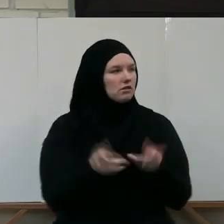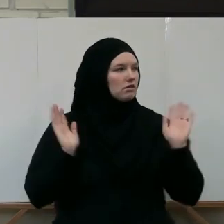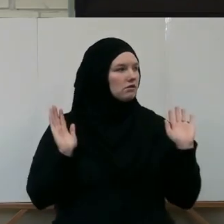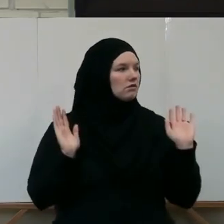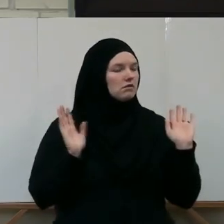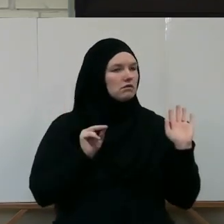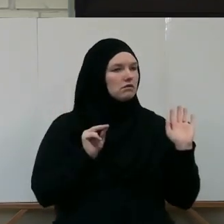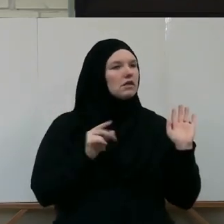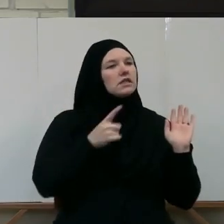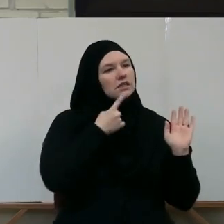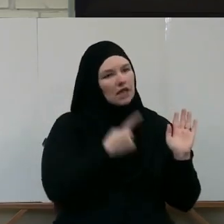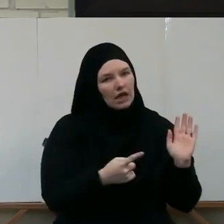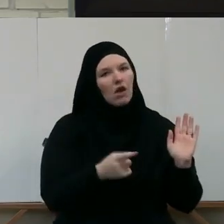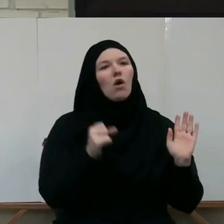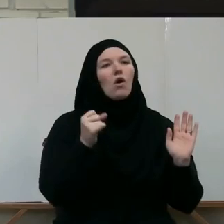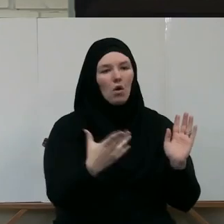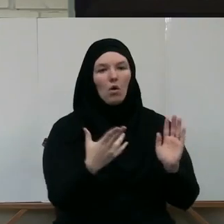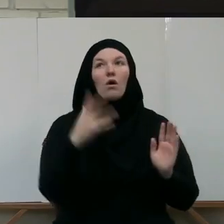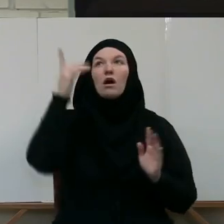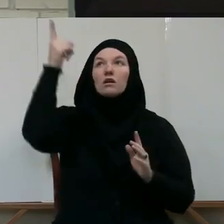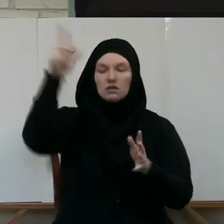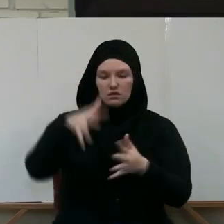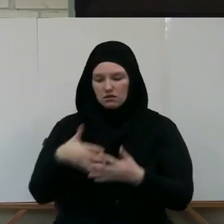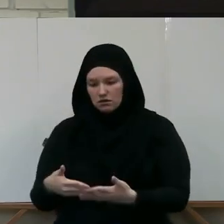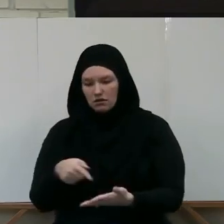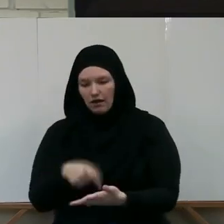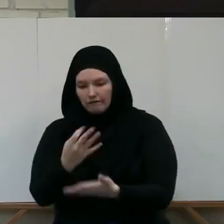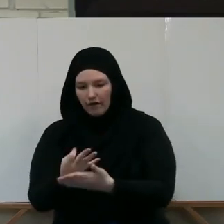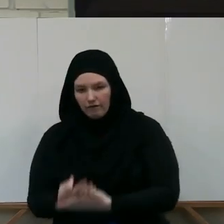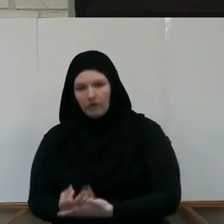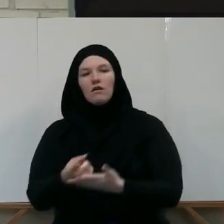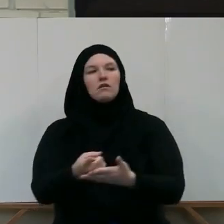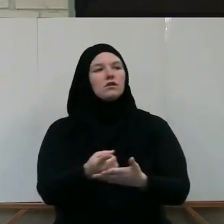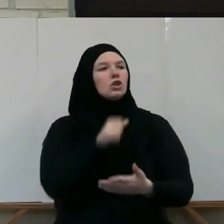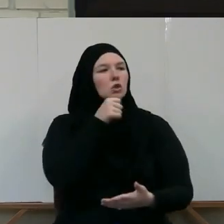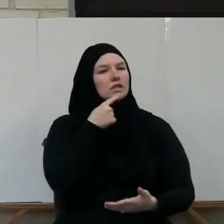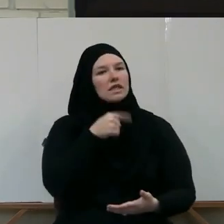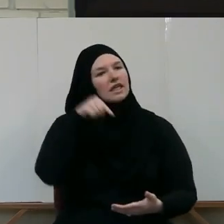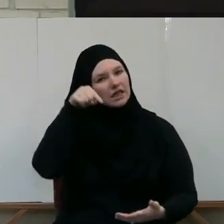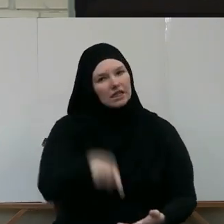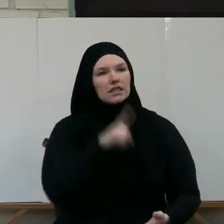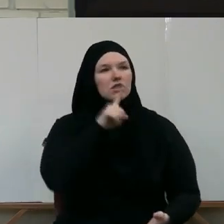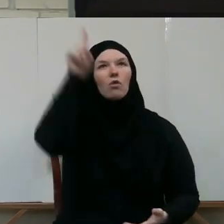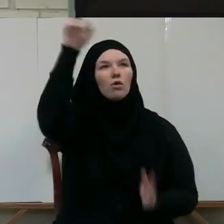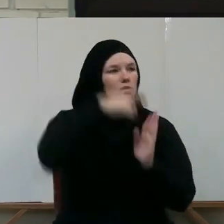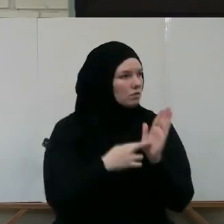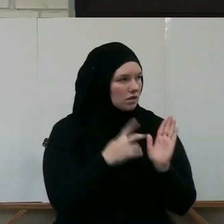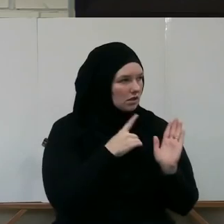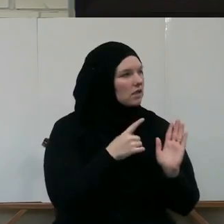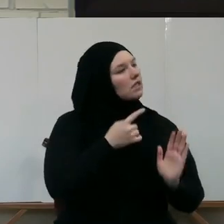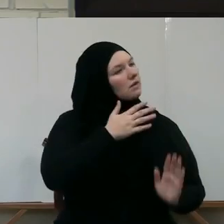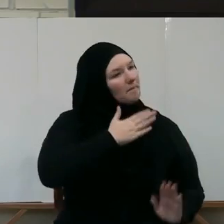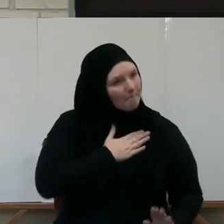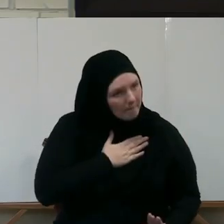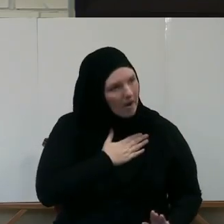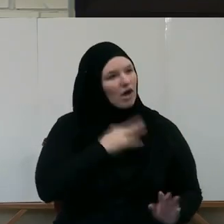the facts of the issue and the text that you are relying on. So don't say this is Allah's rule. Say this is my